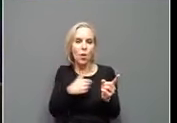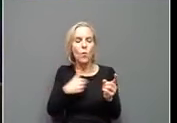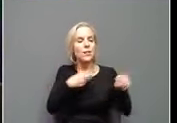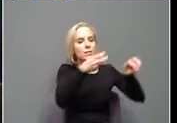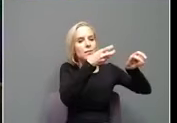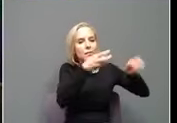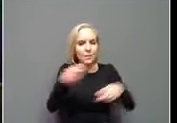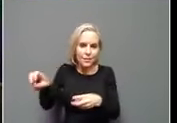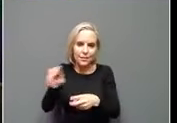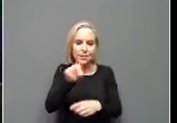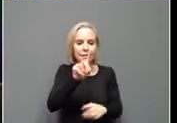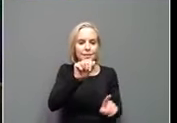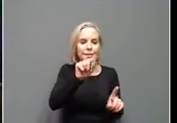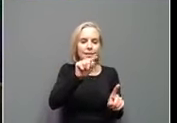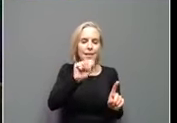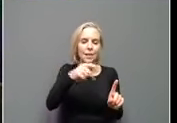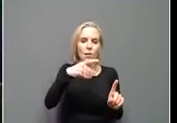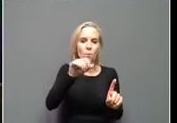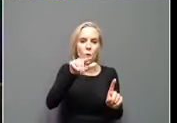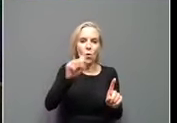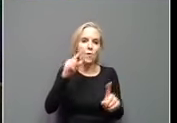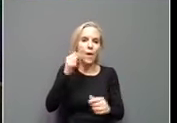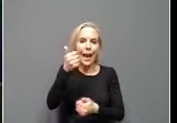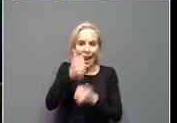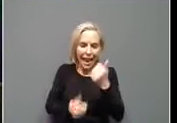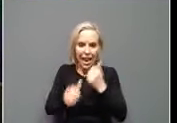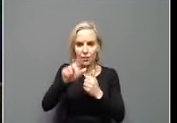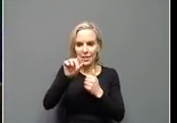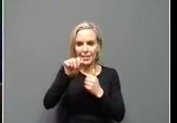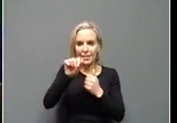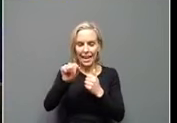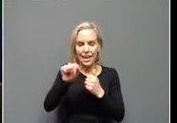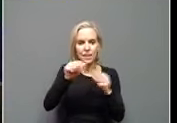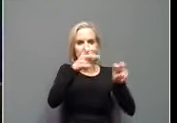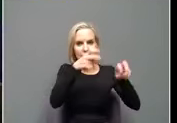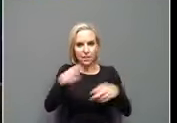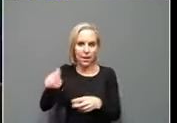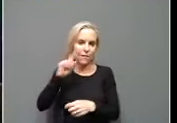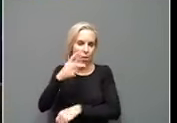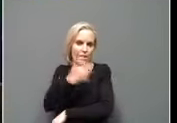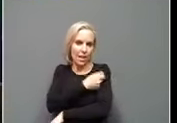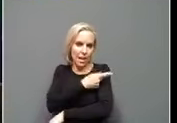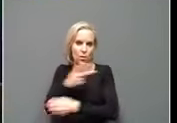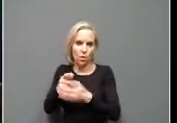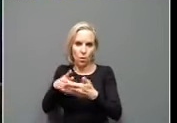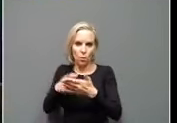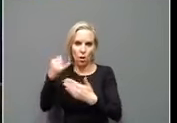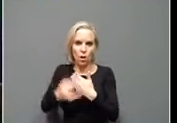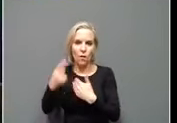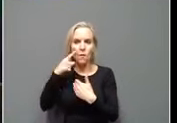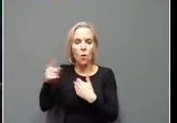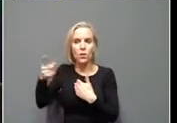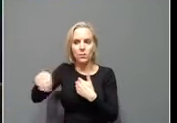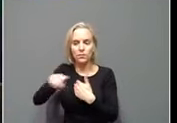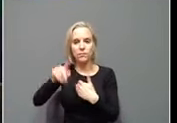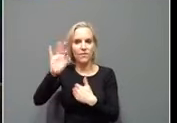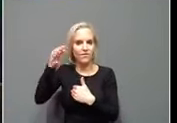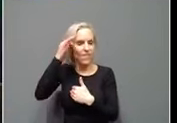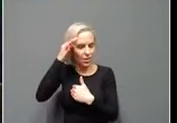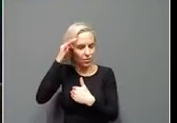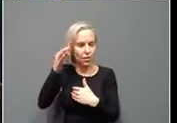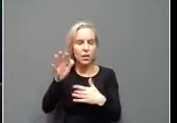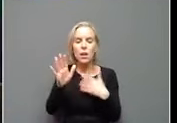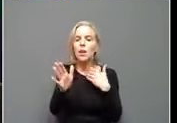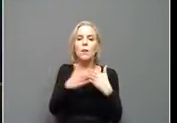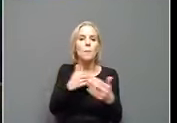polls for every data set we were able to for the vaccine project from the federal sources. Despite all of our